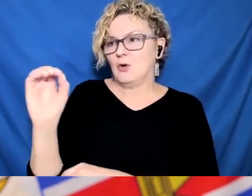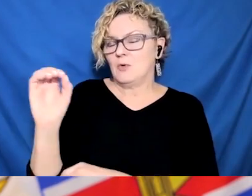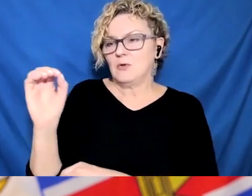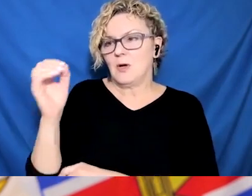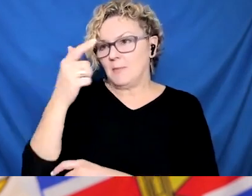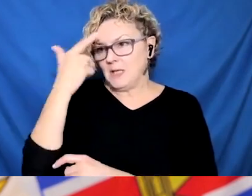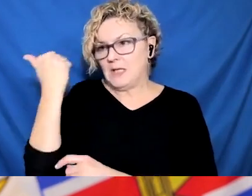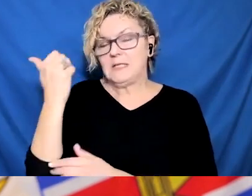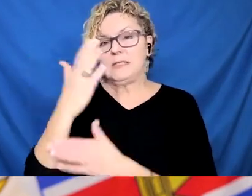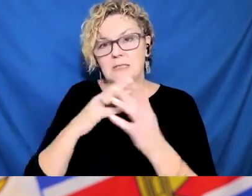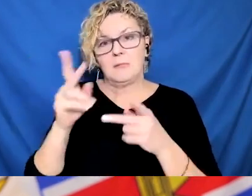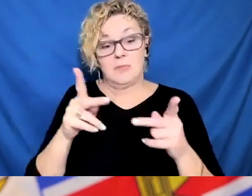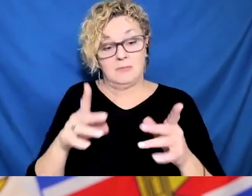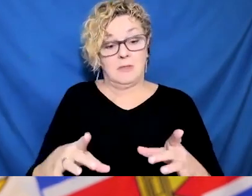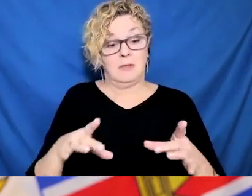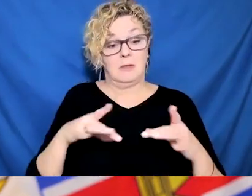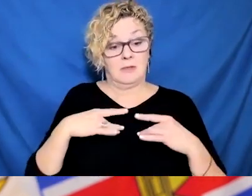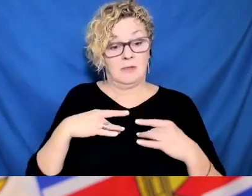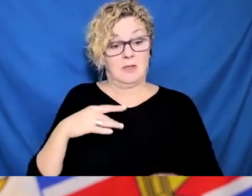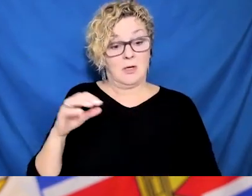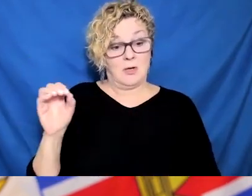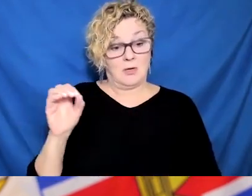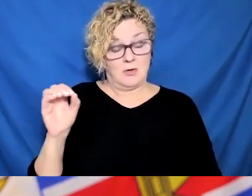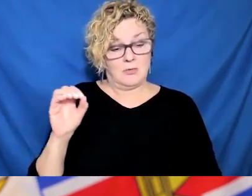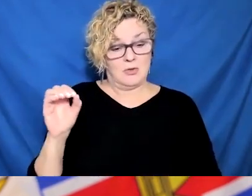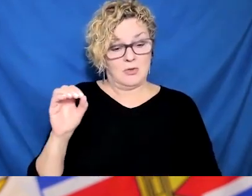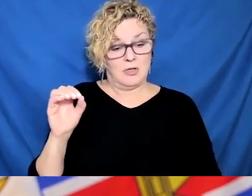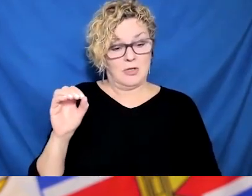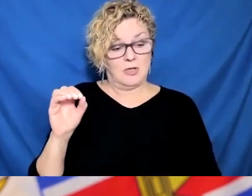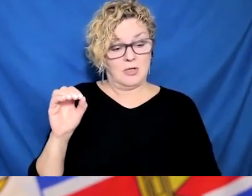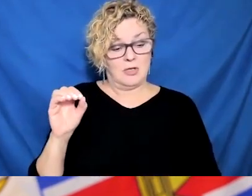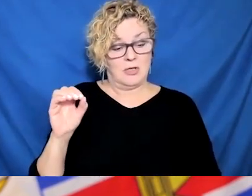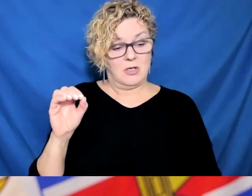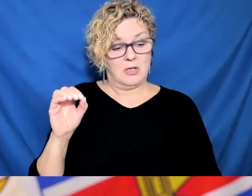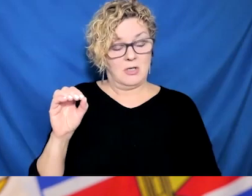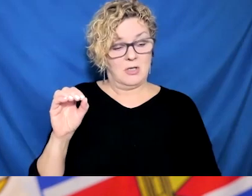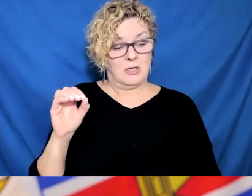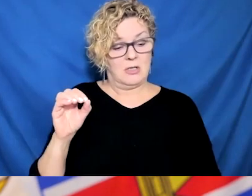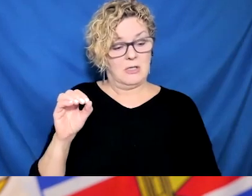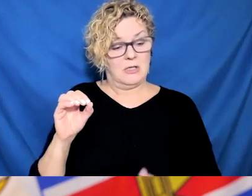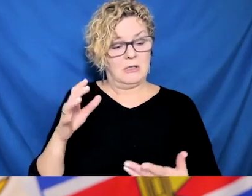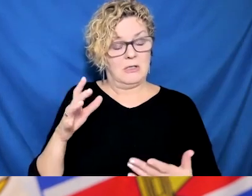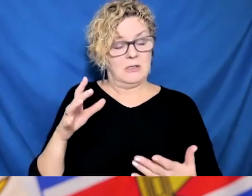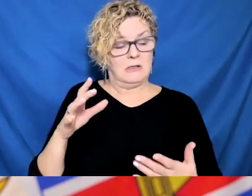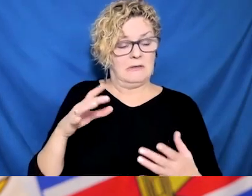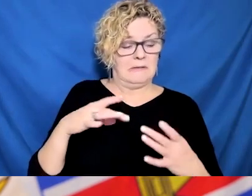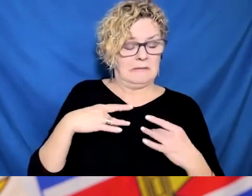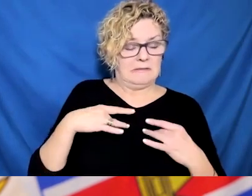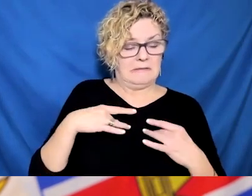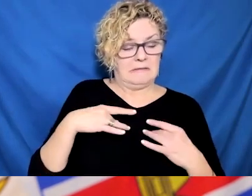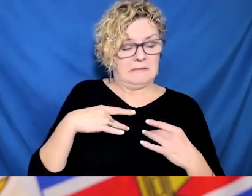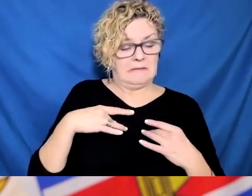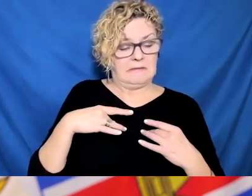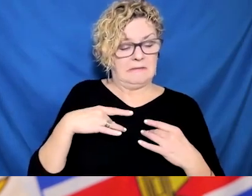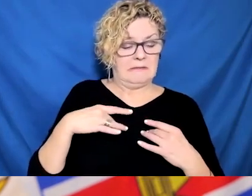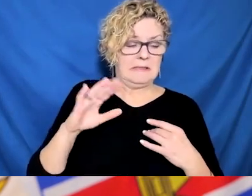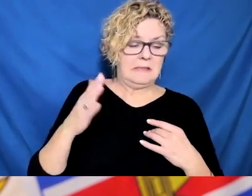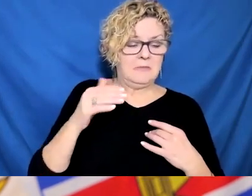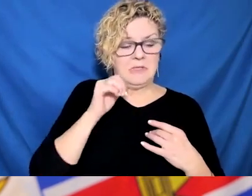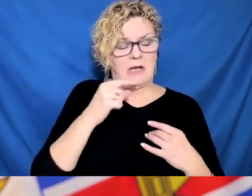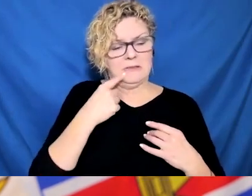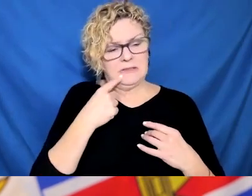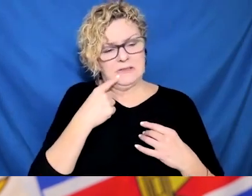not an innocuous illness. It is making people feel very unwell, some of them for a longer period of time.